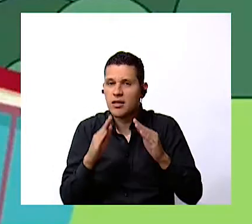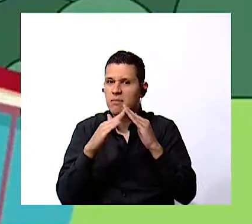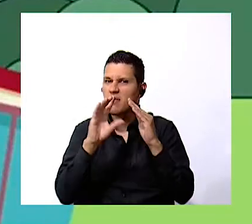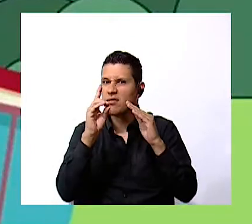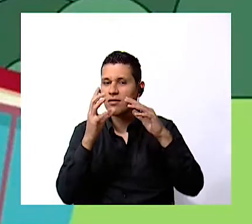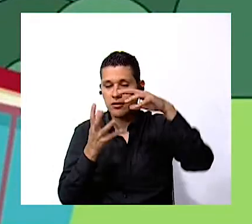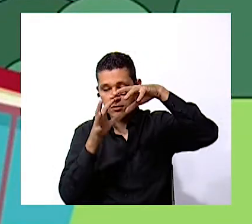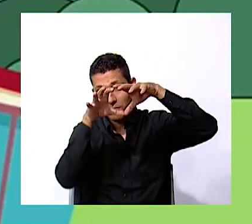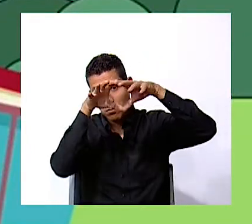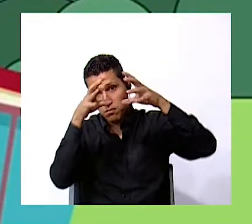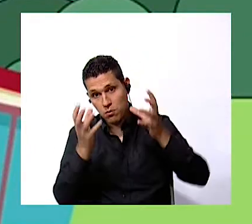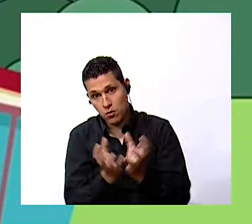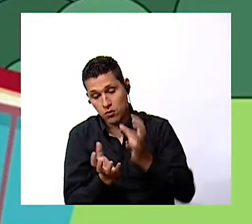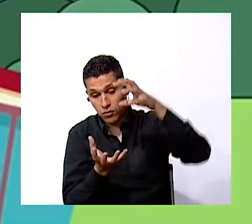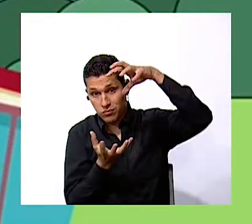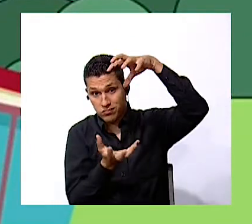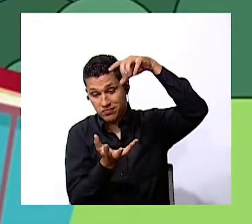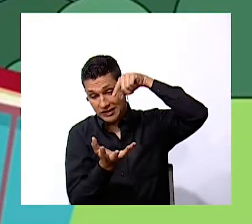house